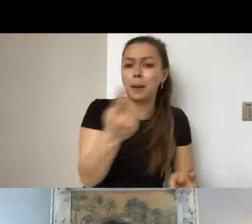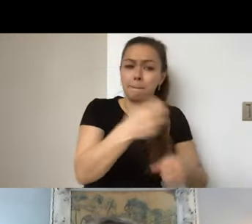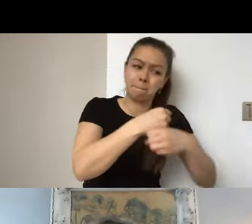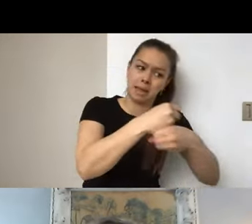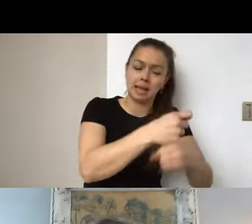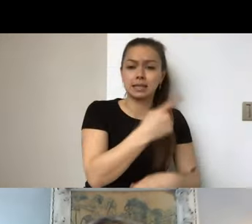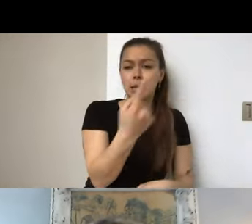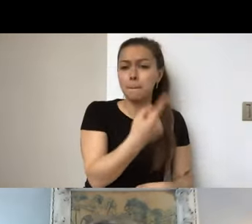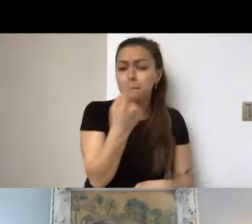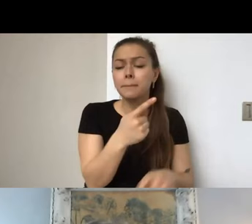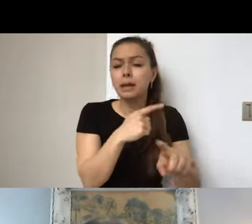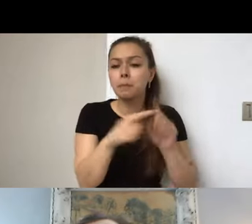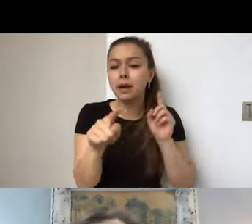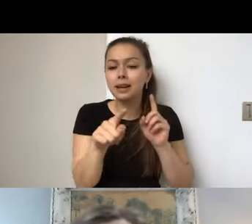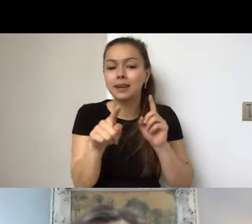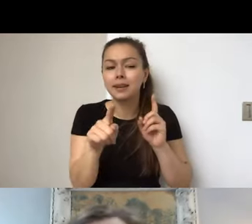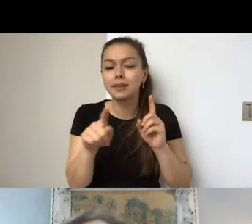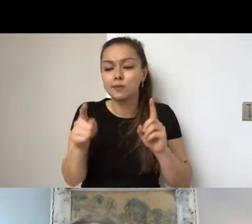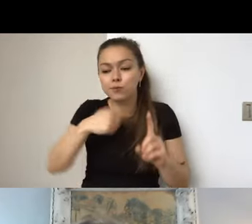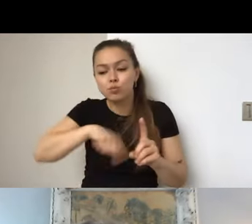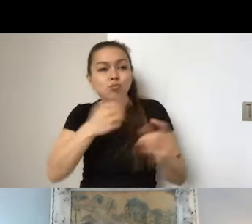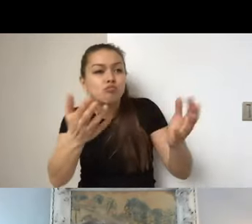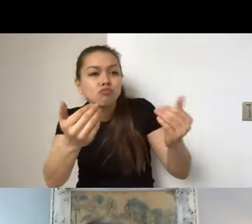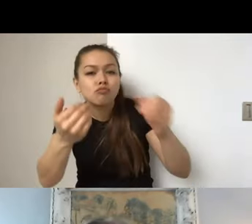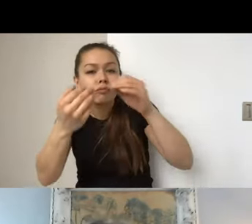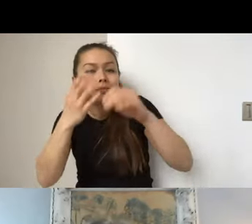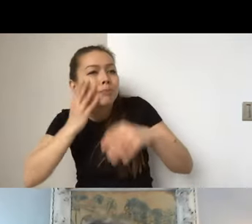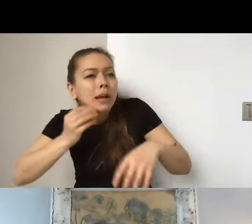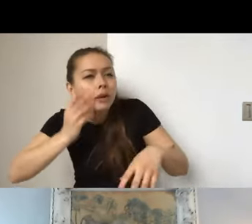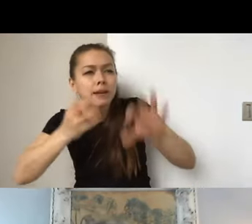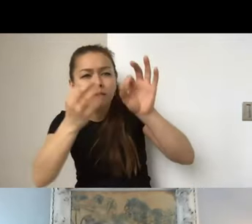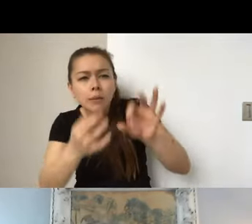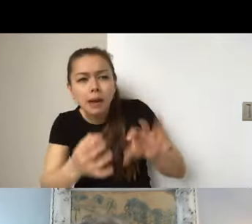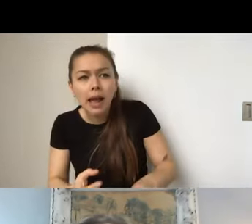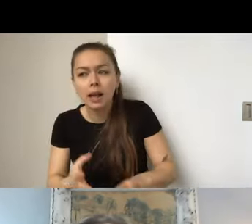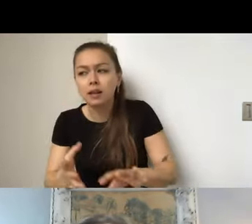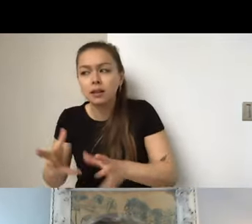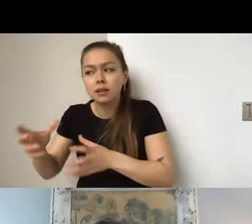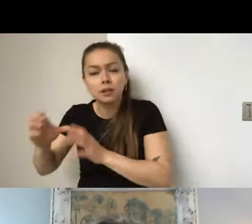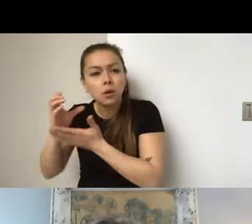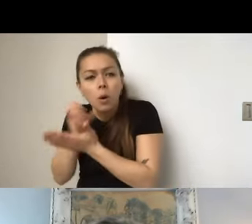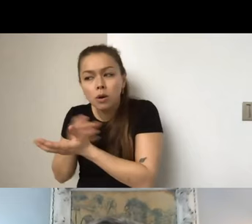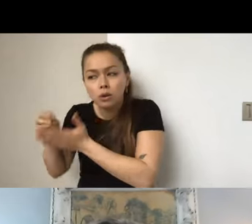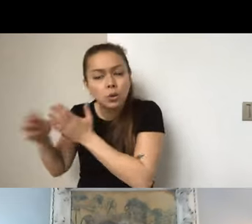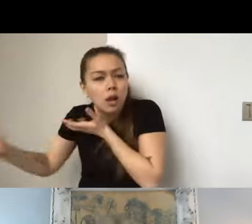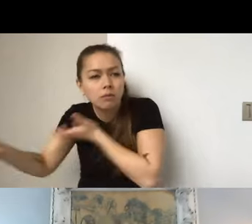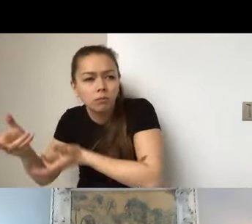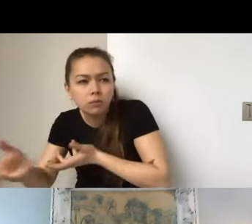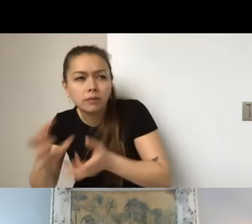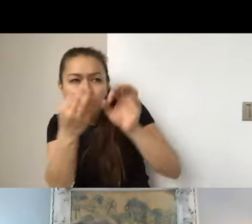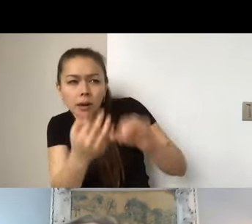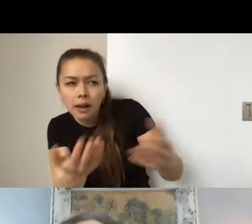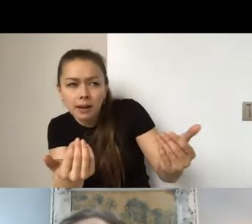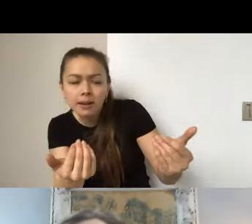if what's been proposed as something quite large, um, or something that's going to be an ongoing project. Um, you know,